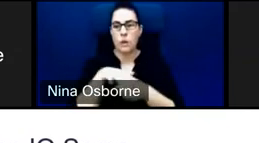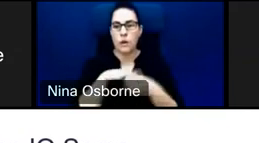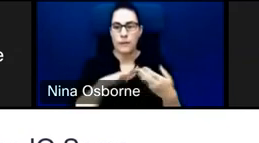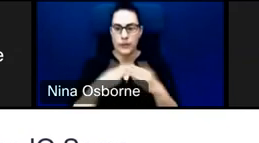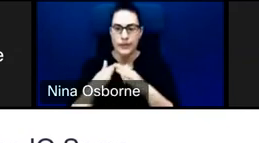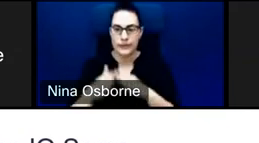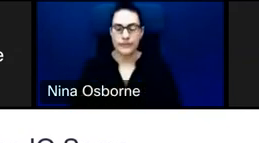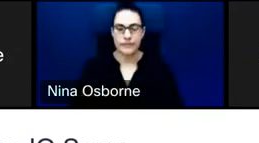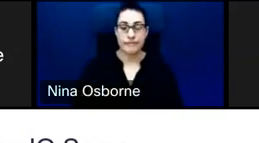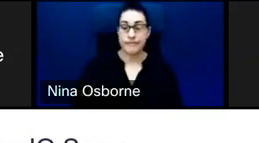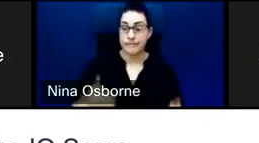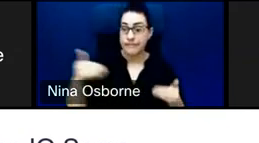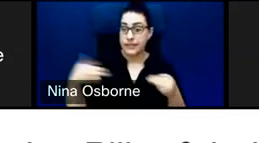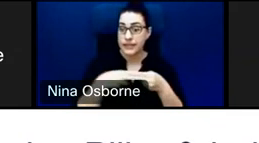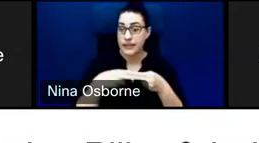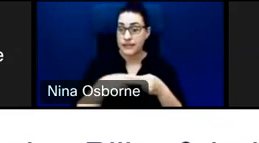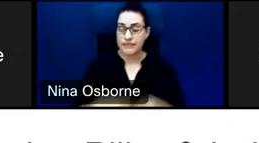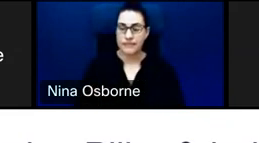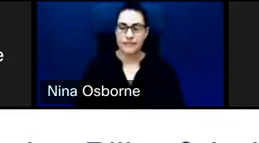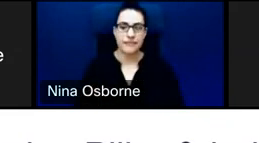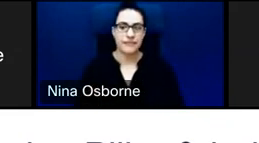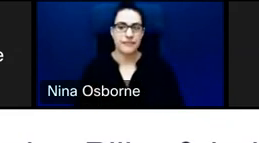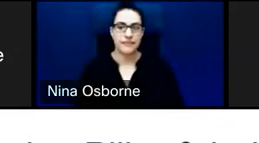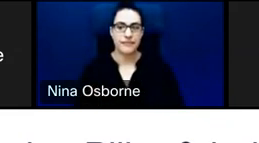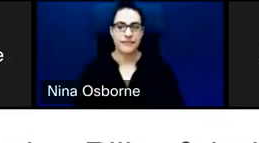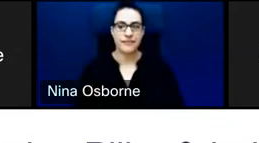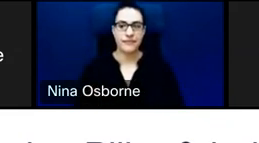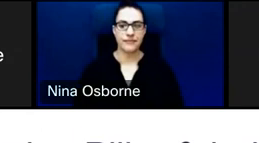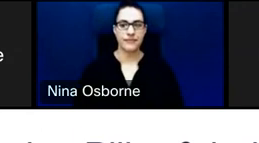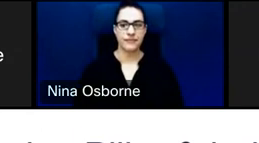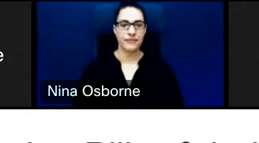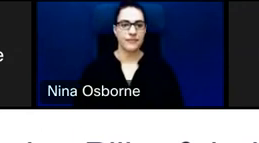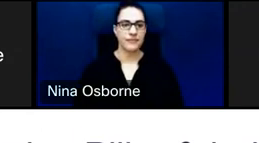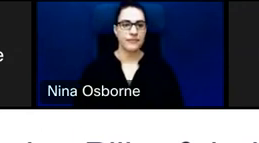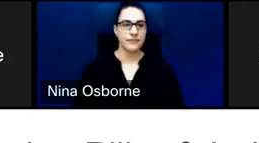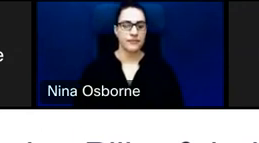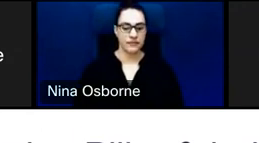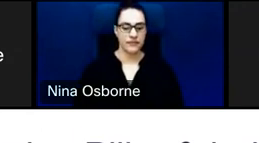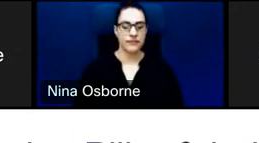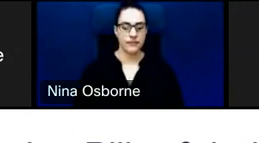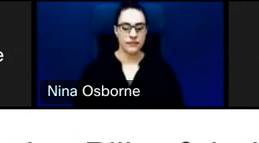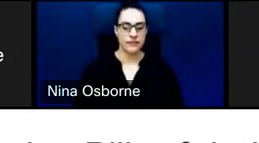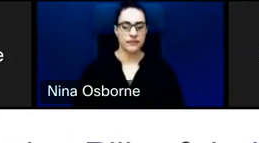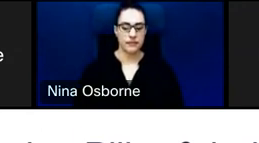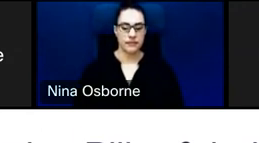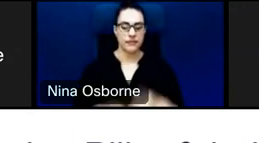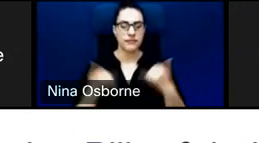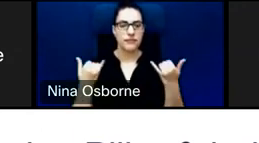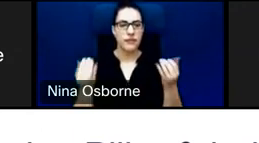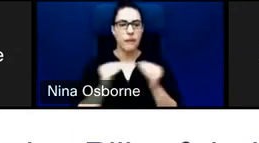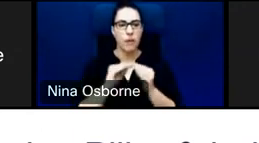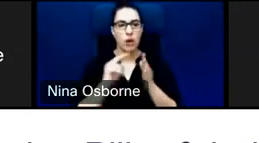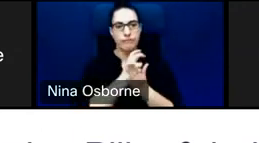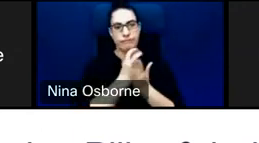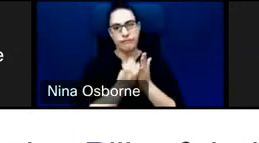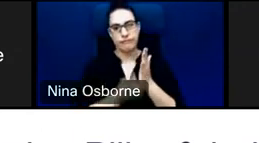Can you go to the next slide? I wanted to give a little bit of a deeper dive into the inclusion pillar. This is an example.